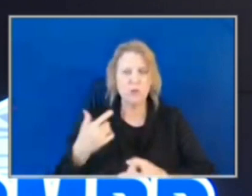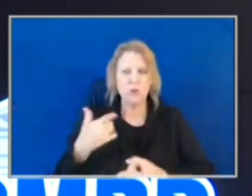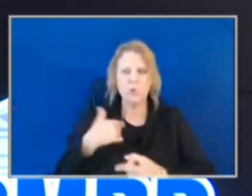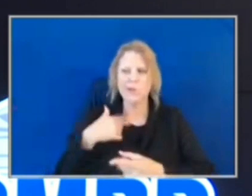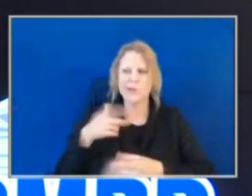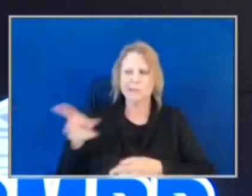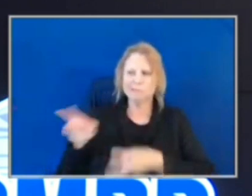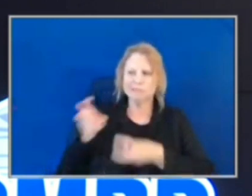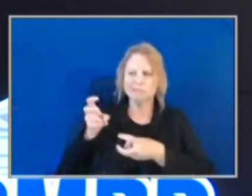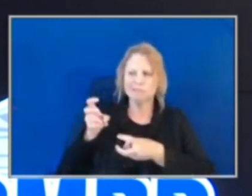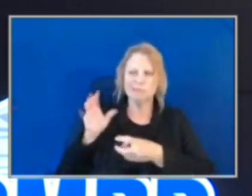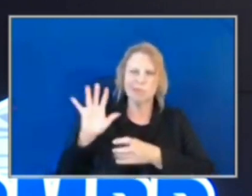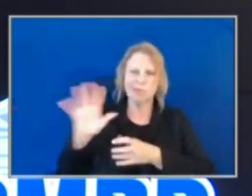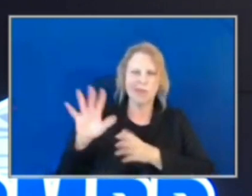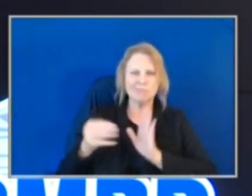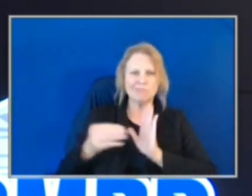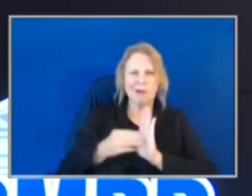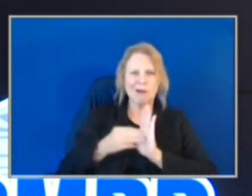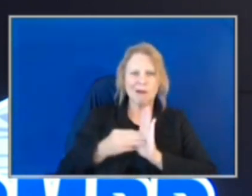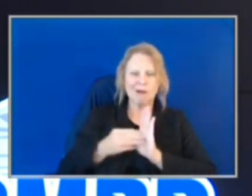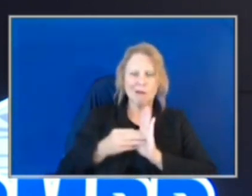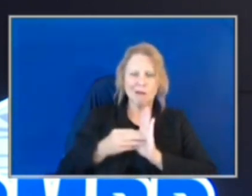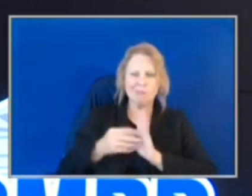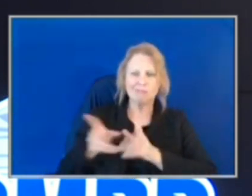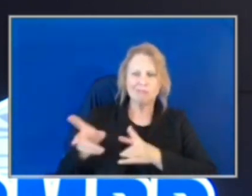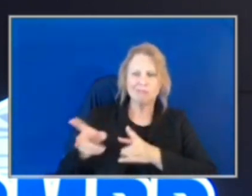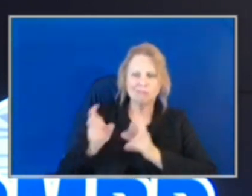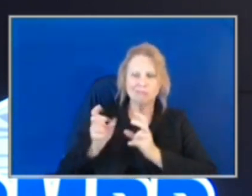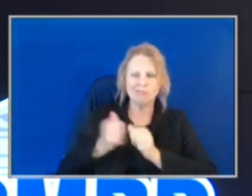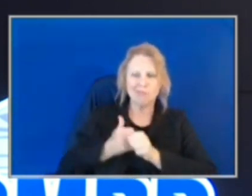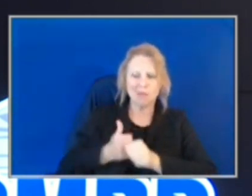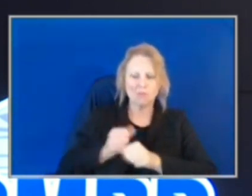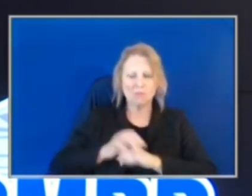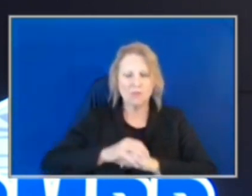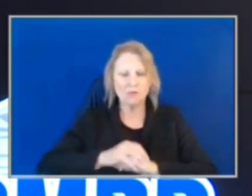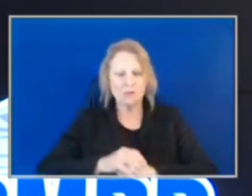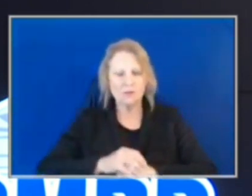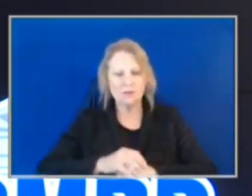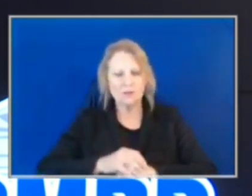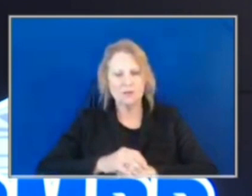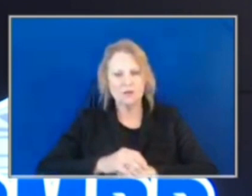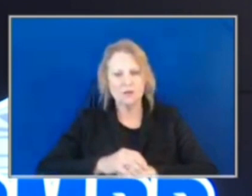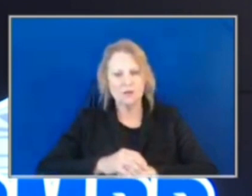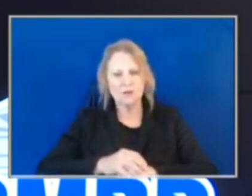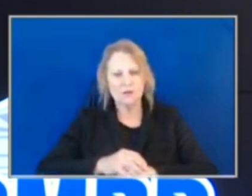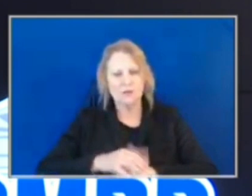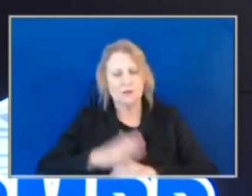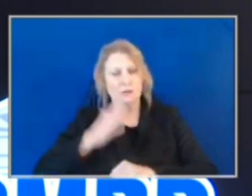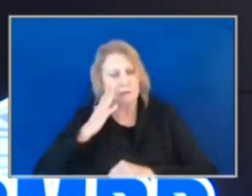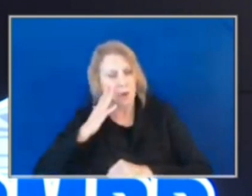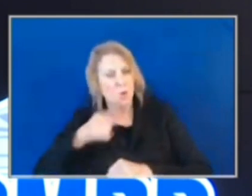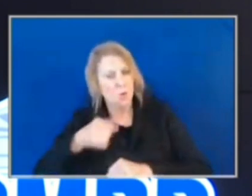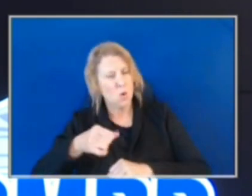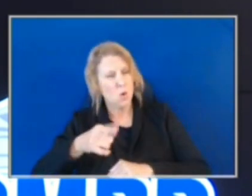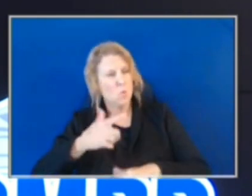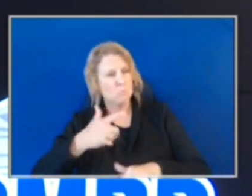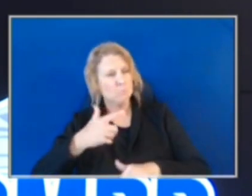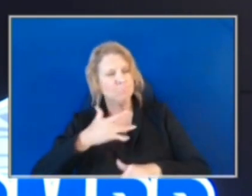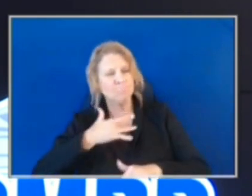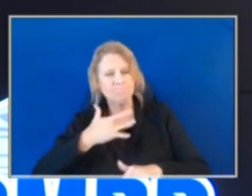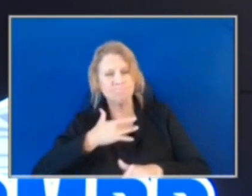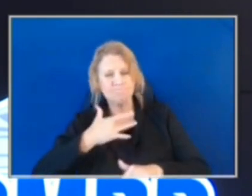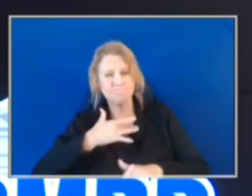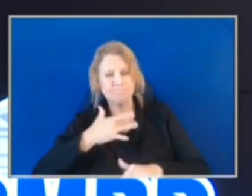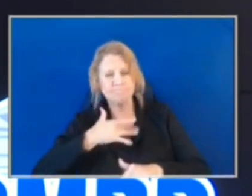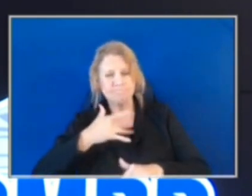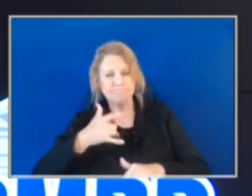But we're excited about the opportunity. And then the timeline. I know it's still exploring it, but is there a rough timeline of